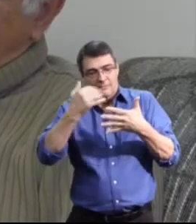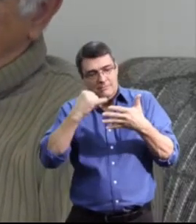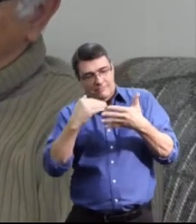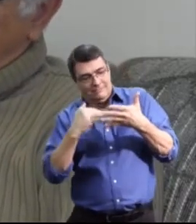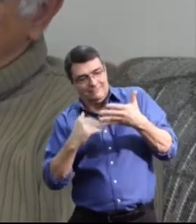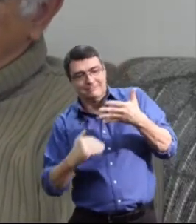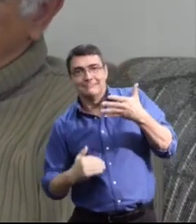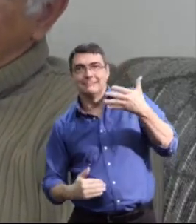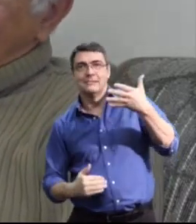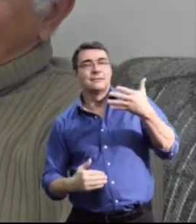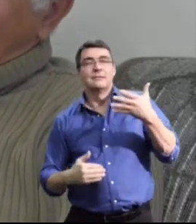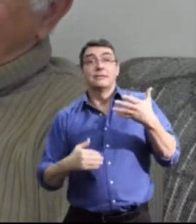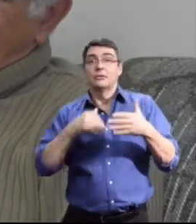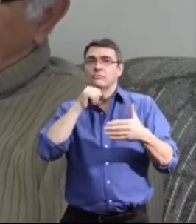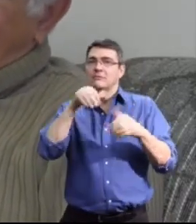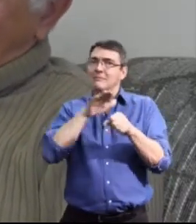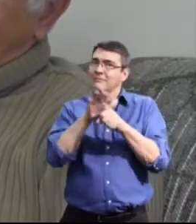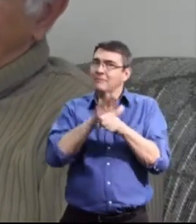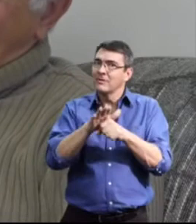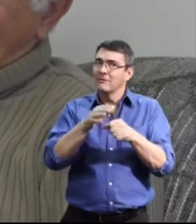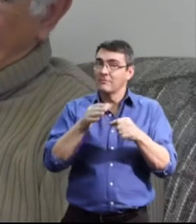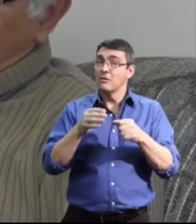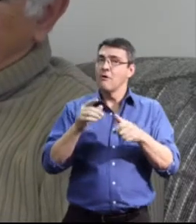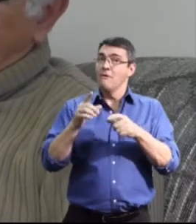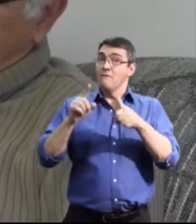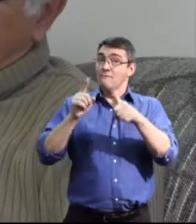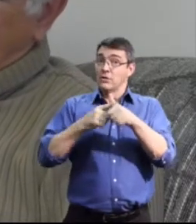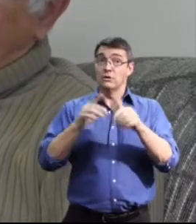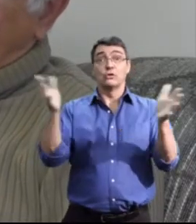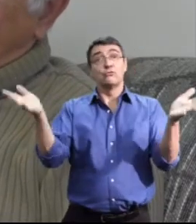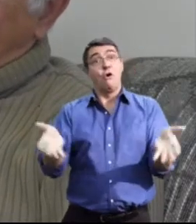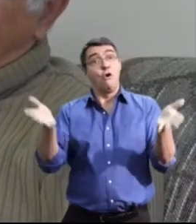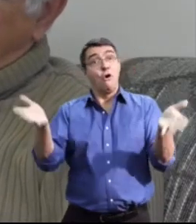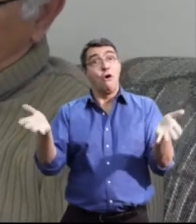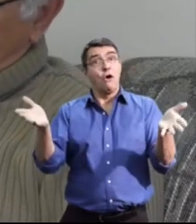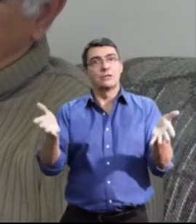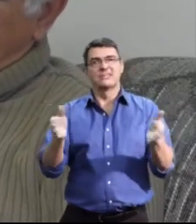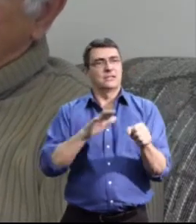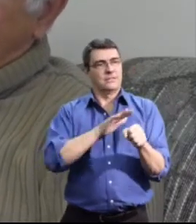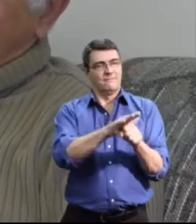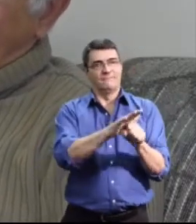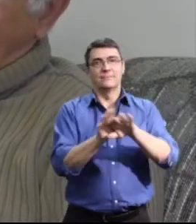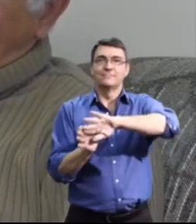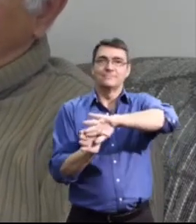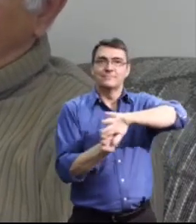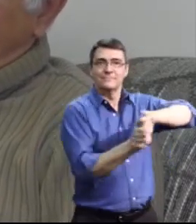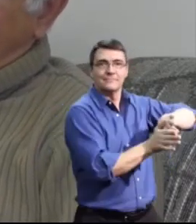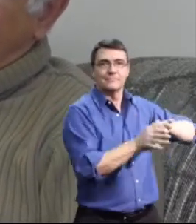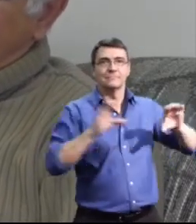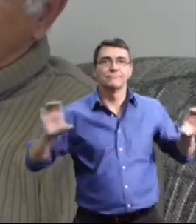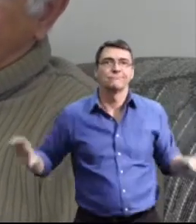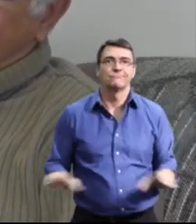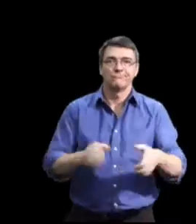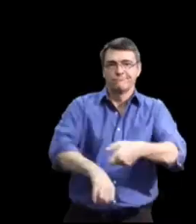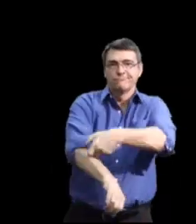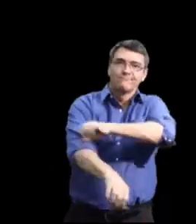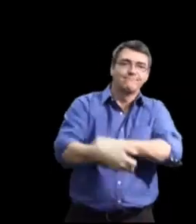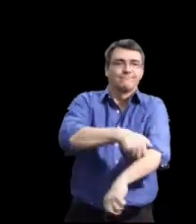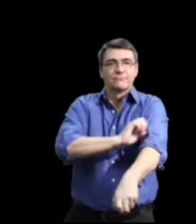get past the talking stage and start getting into some action about resourcing adequate programs.